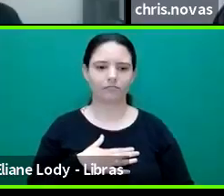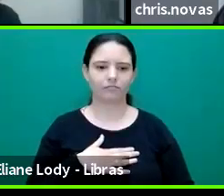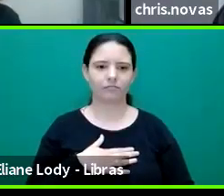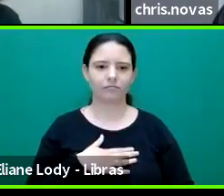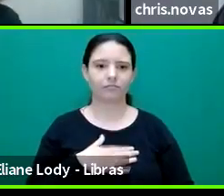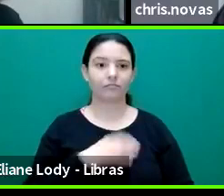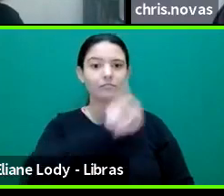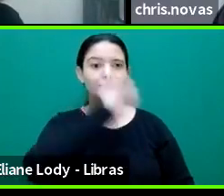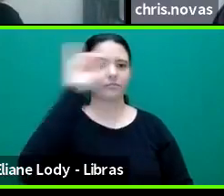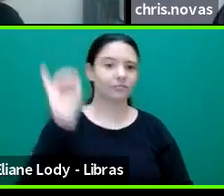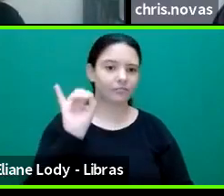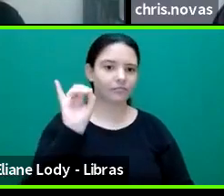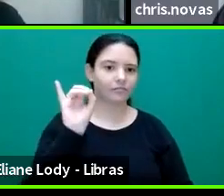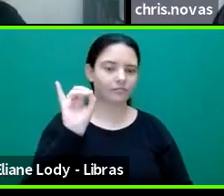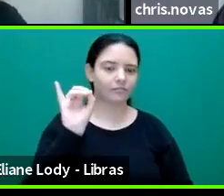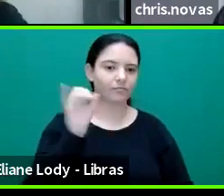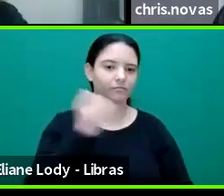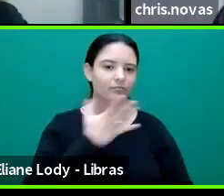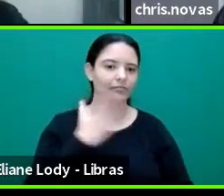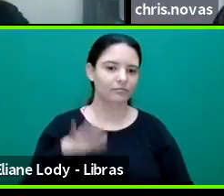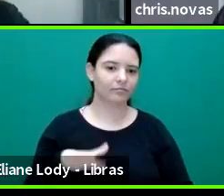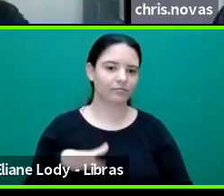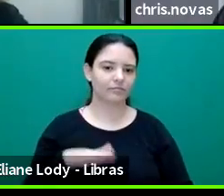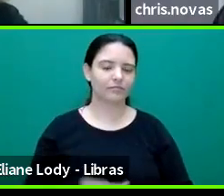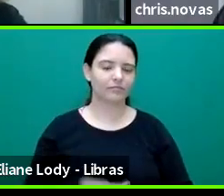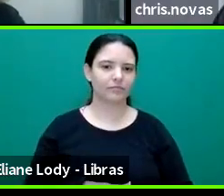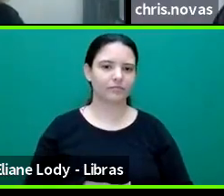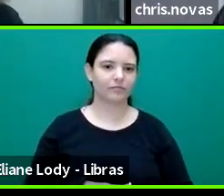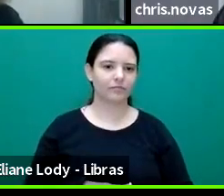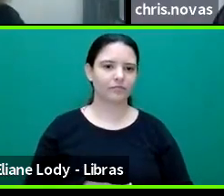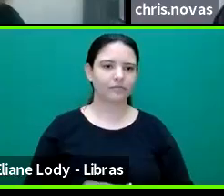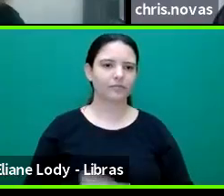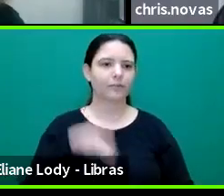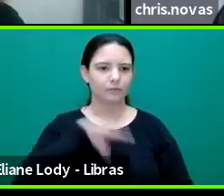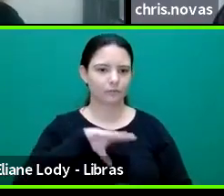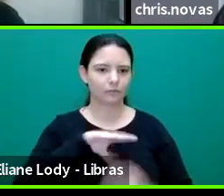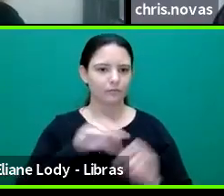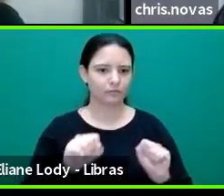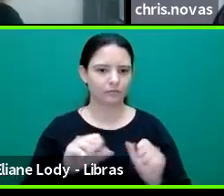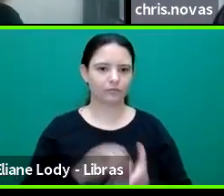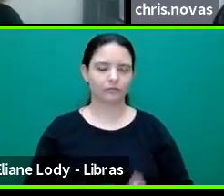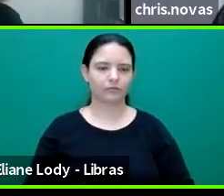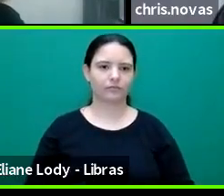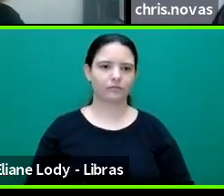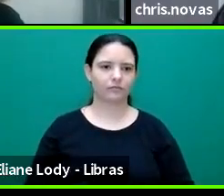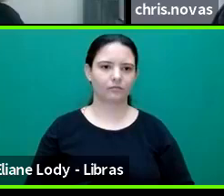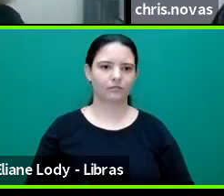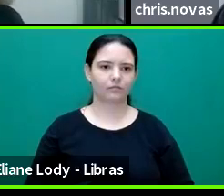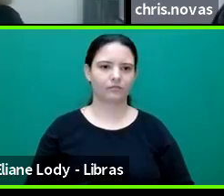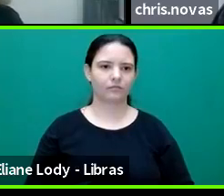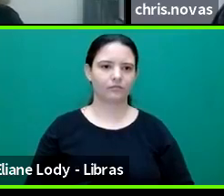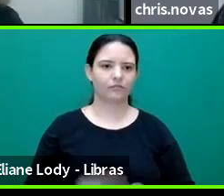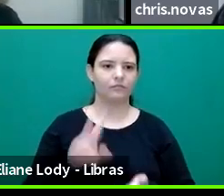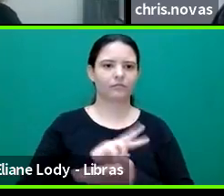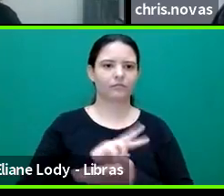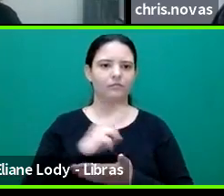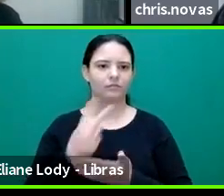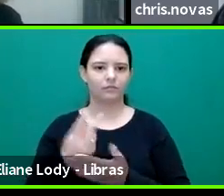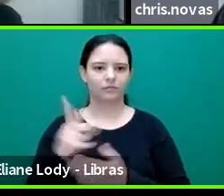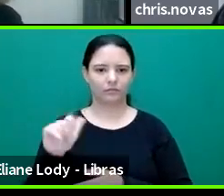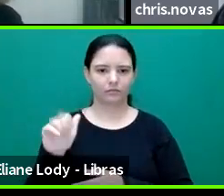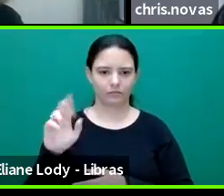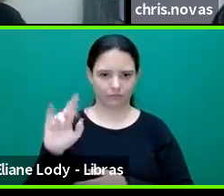Hi. Good afternoon. Can you do it in Portuguese? Can you translate, please, Lari?